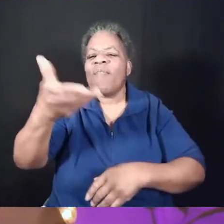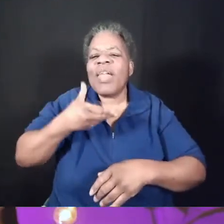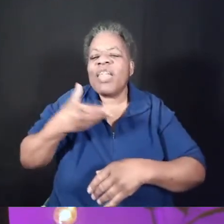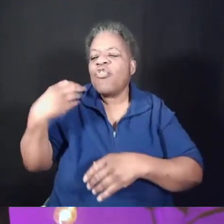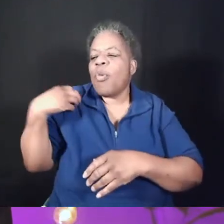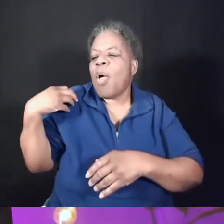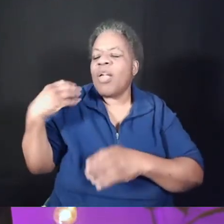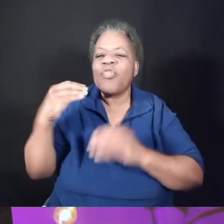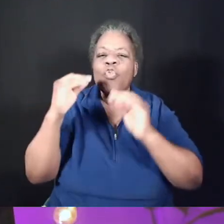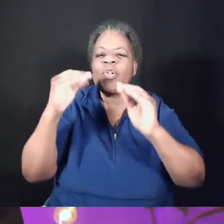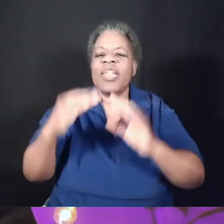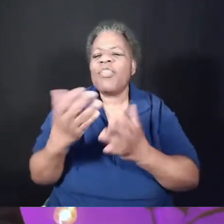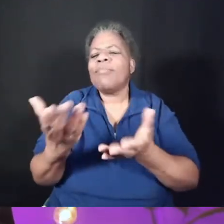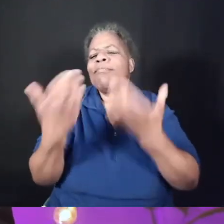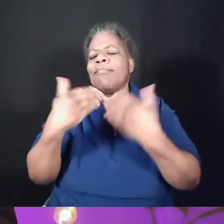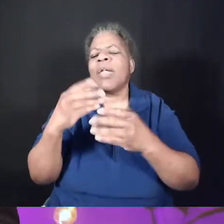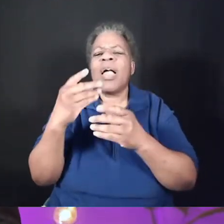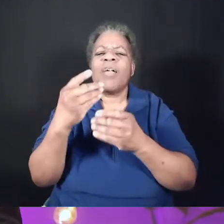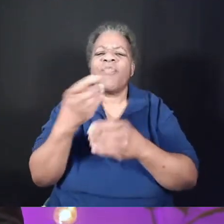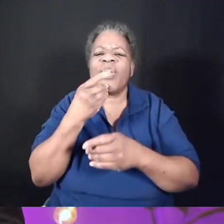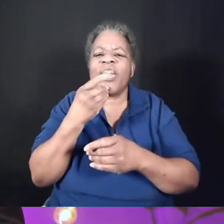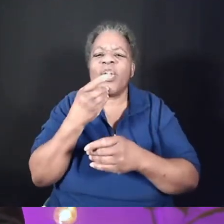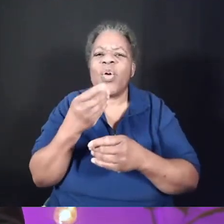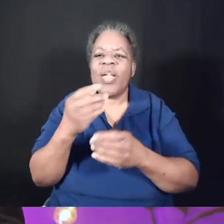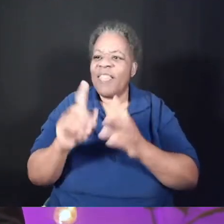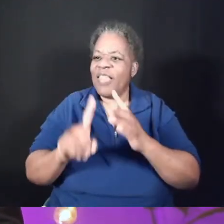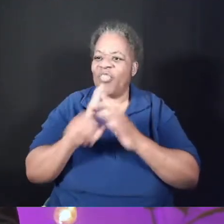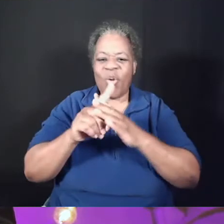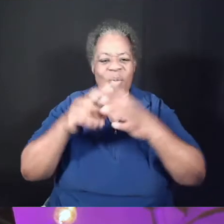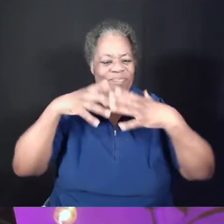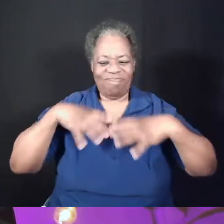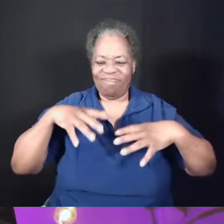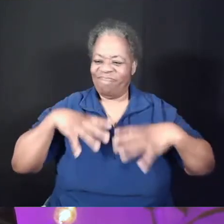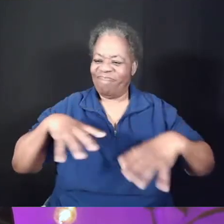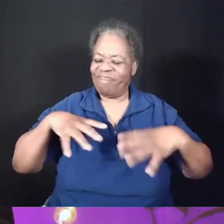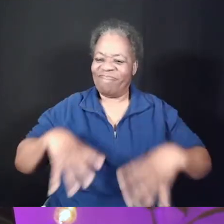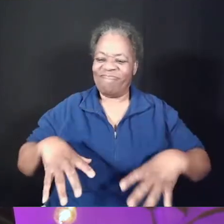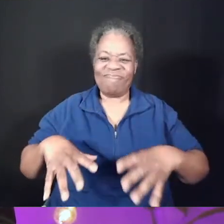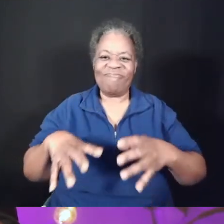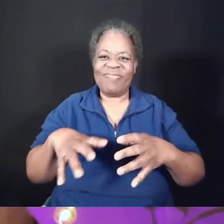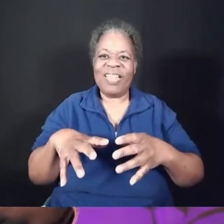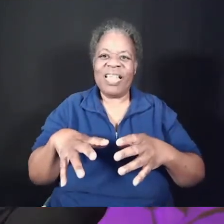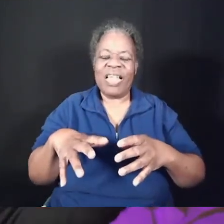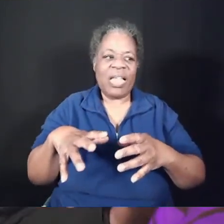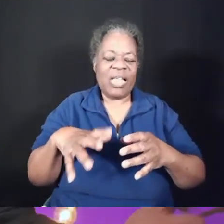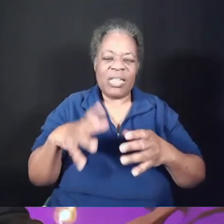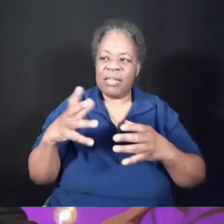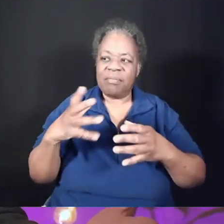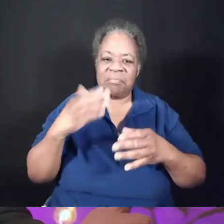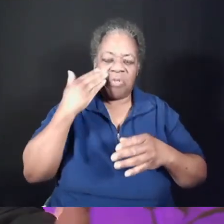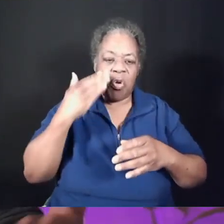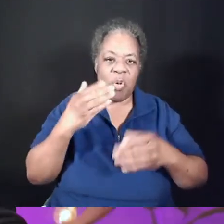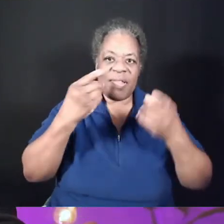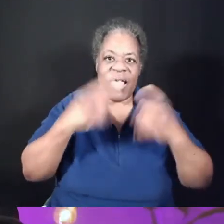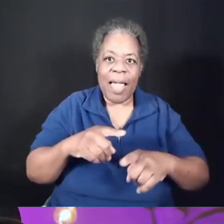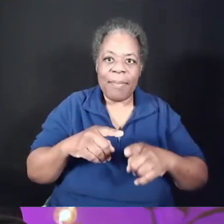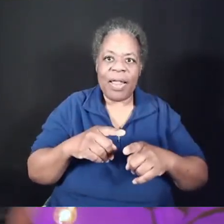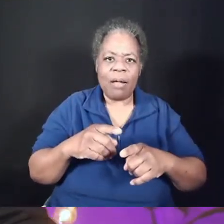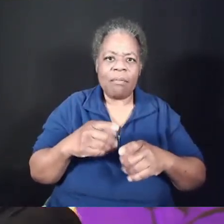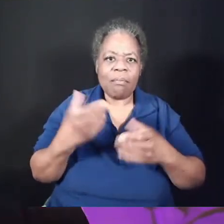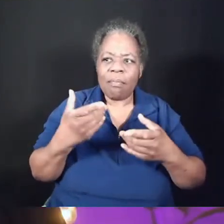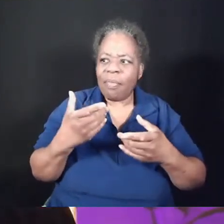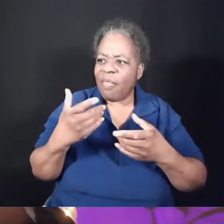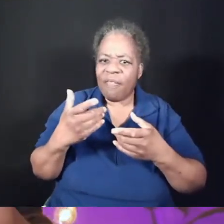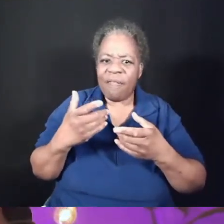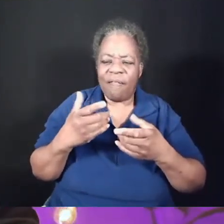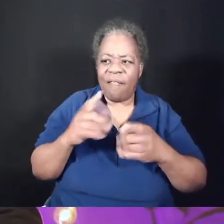and they show up nicely dressed, and you've got this beautiful meal laid out. But then before you know what's happening, they end up in your bathroom, on their hands and